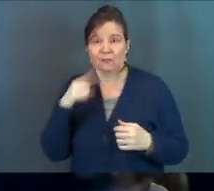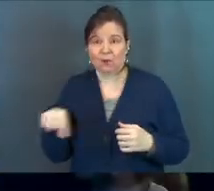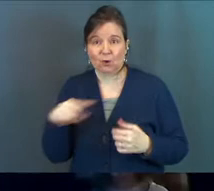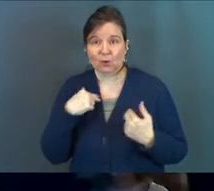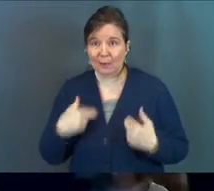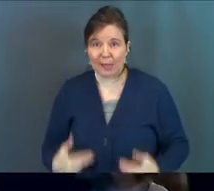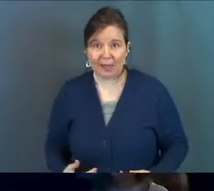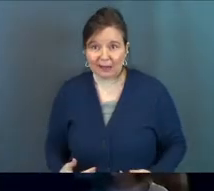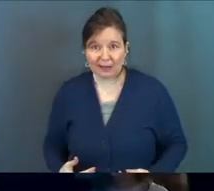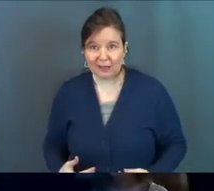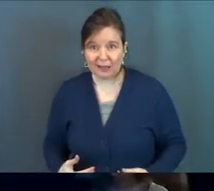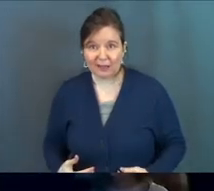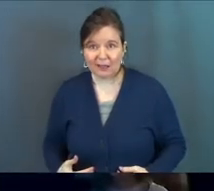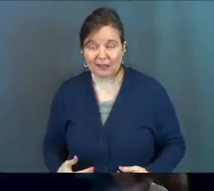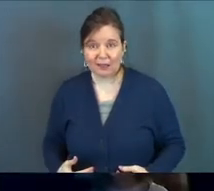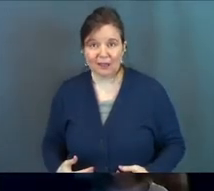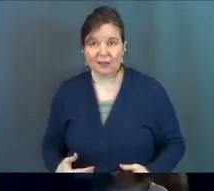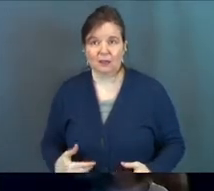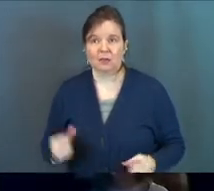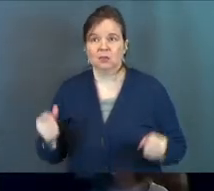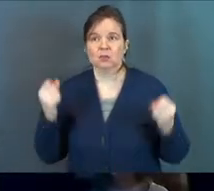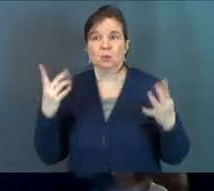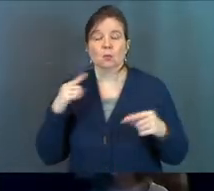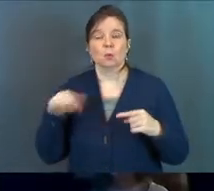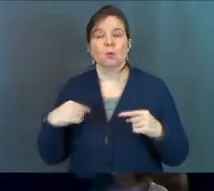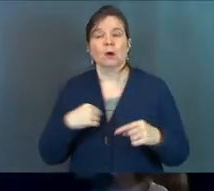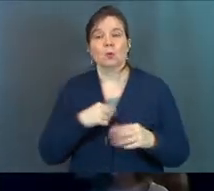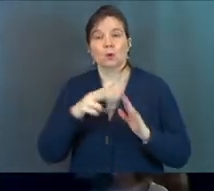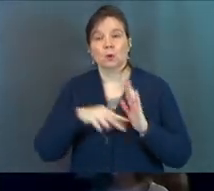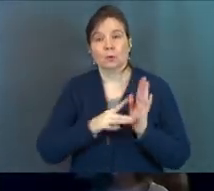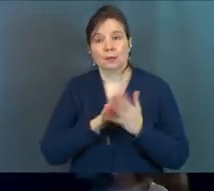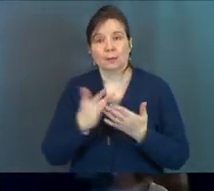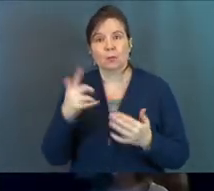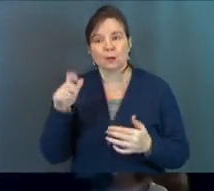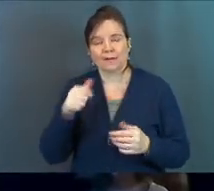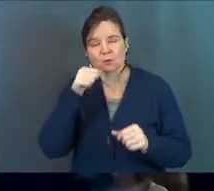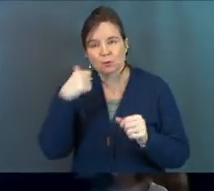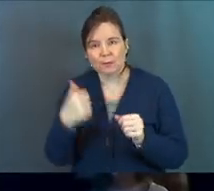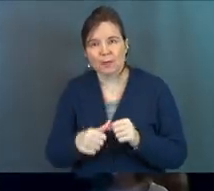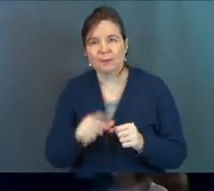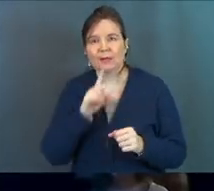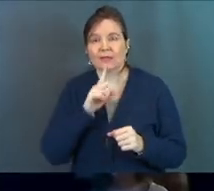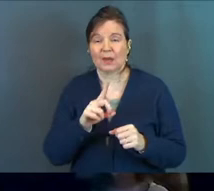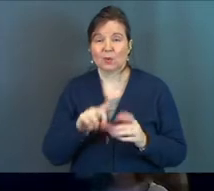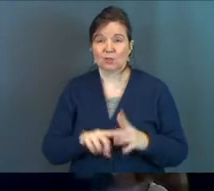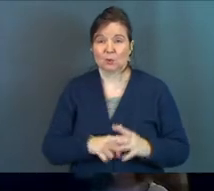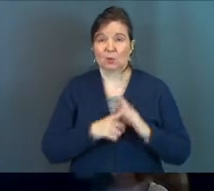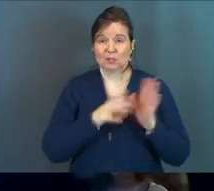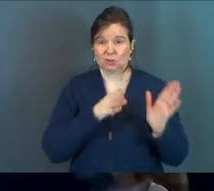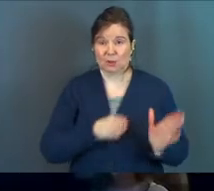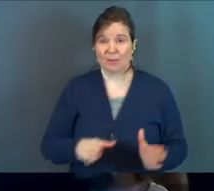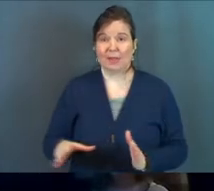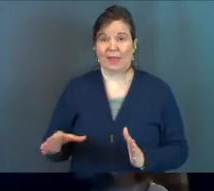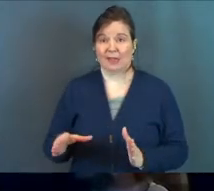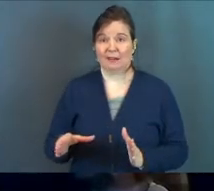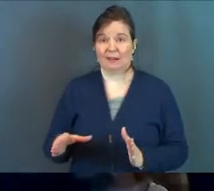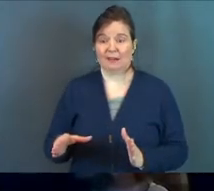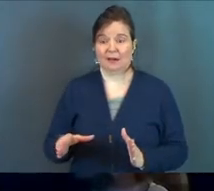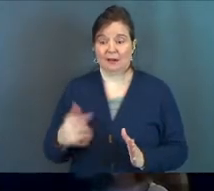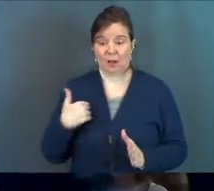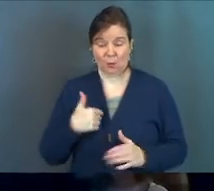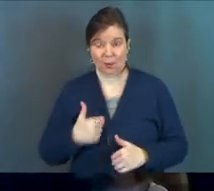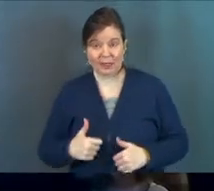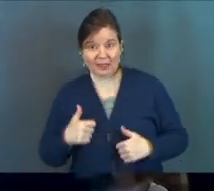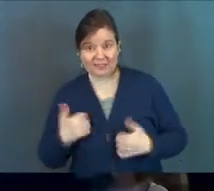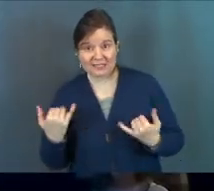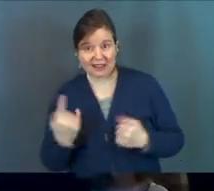for humanity. There's so much when we read the Bible, we've got to remember that there was an original plan, and what